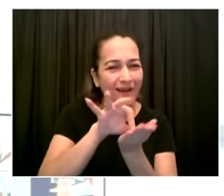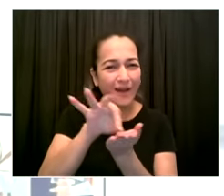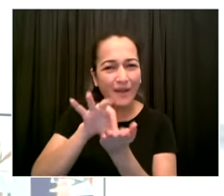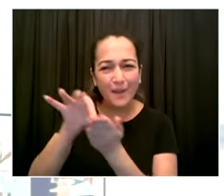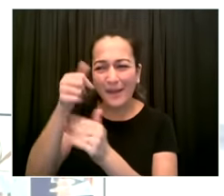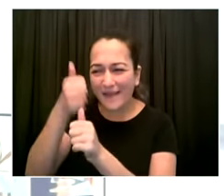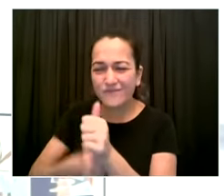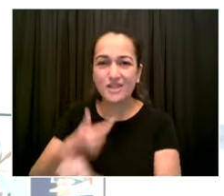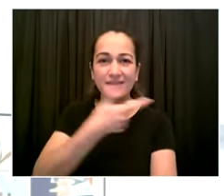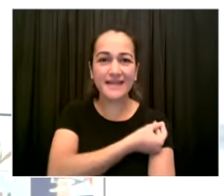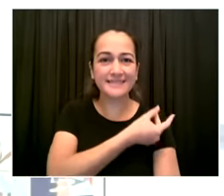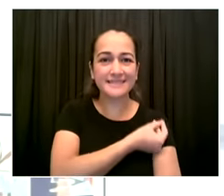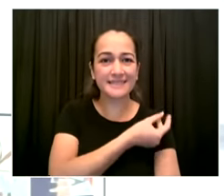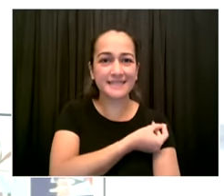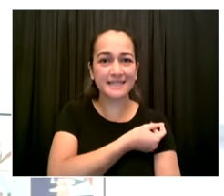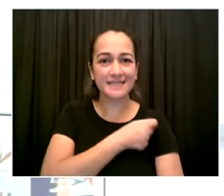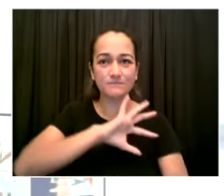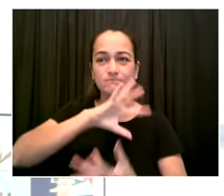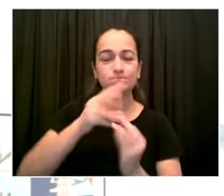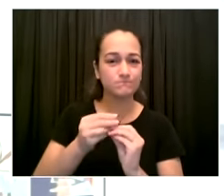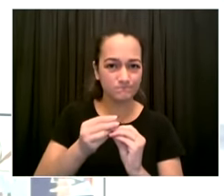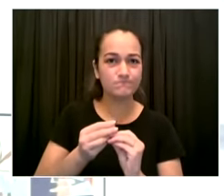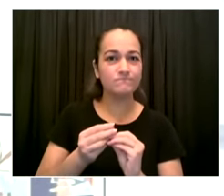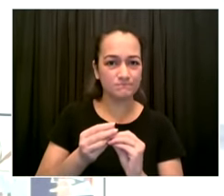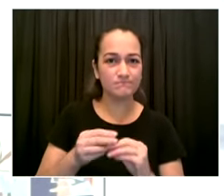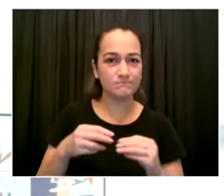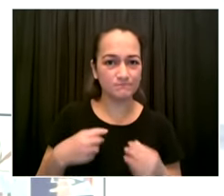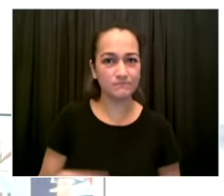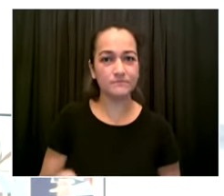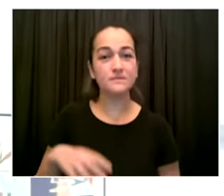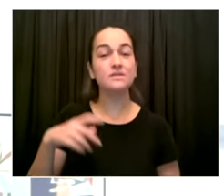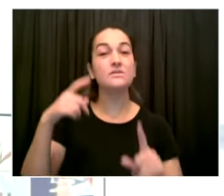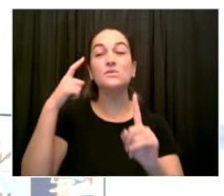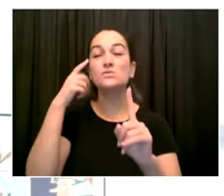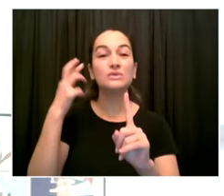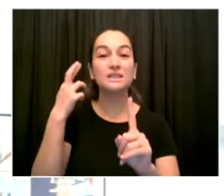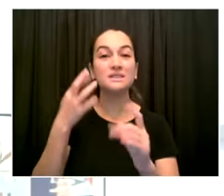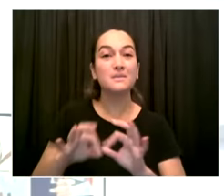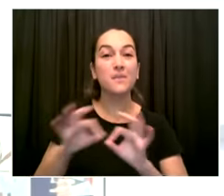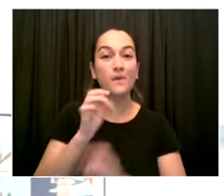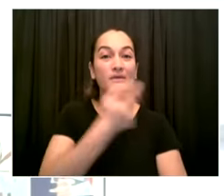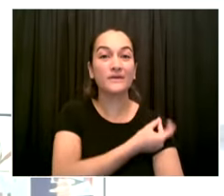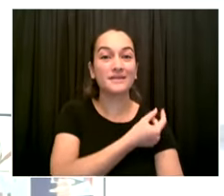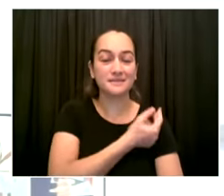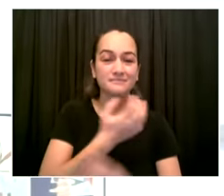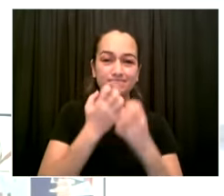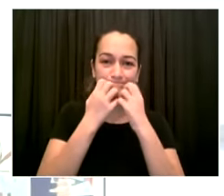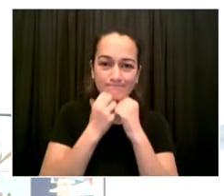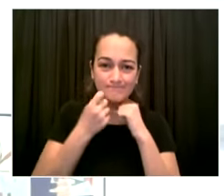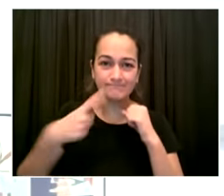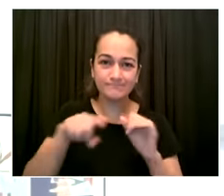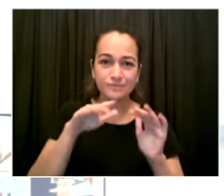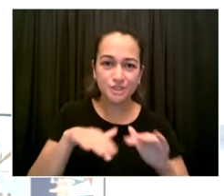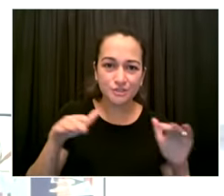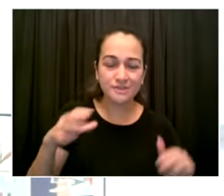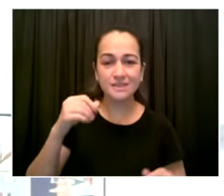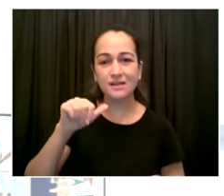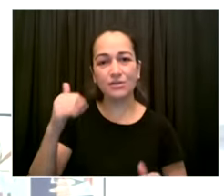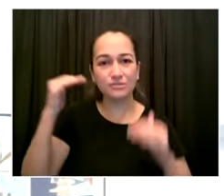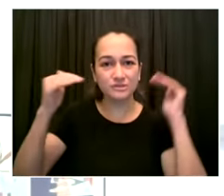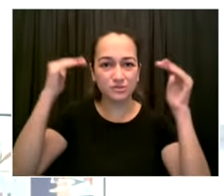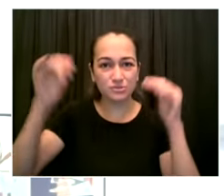community spread yesterday as you alluded to mr mayor federal and state leaders also called for this common sense approach